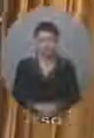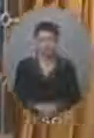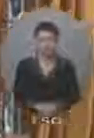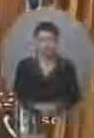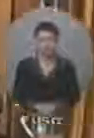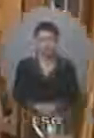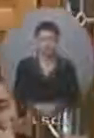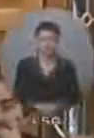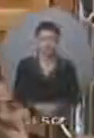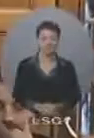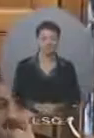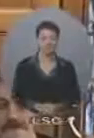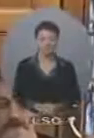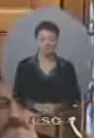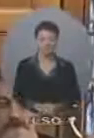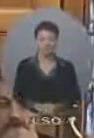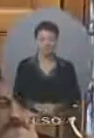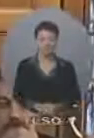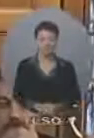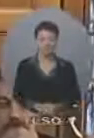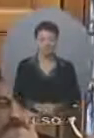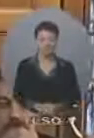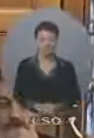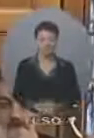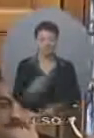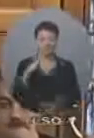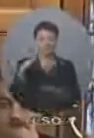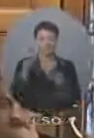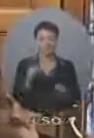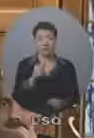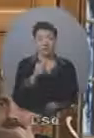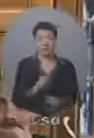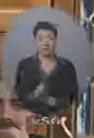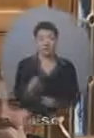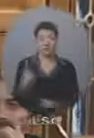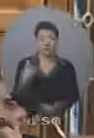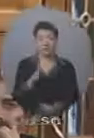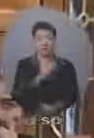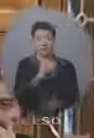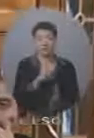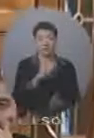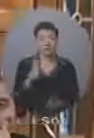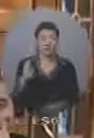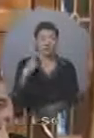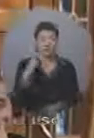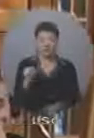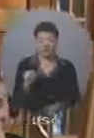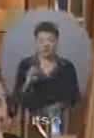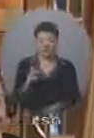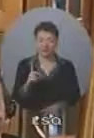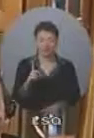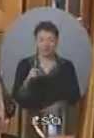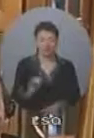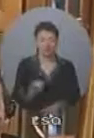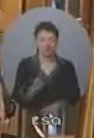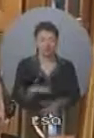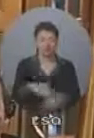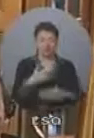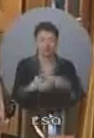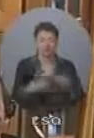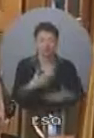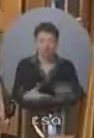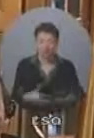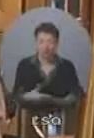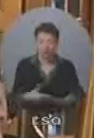Mr Speaker, last year when Canadians heard that CEDA will be streamlining the application process for developing programs,